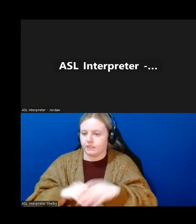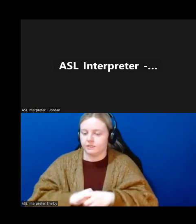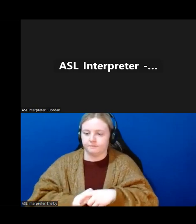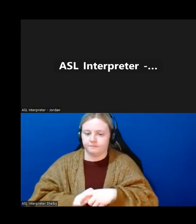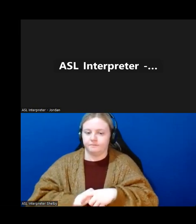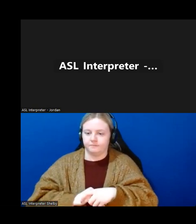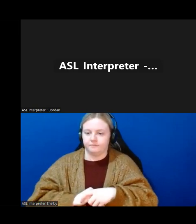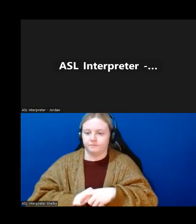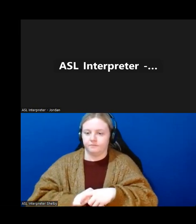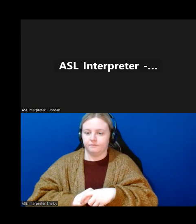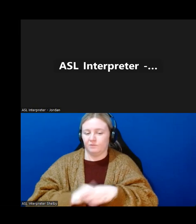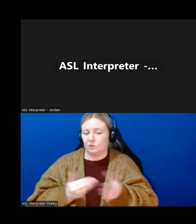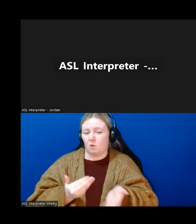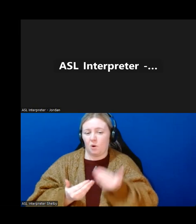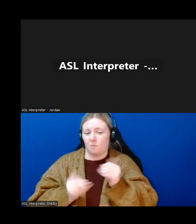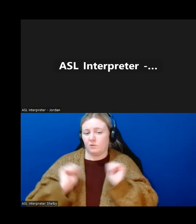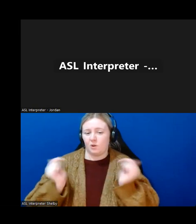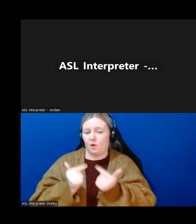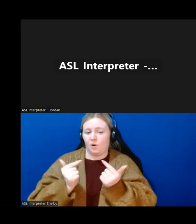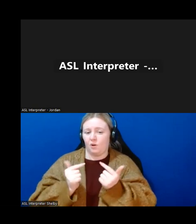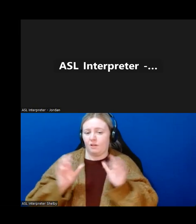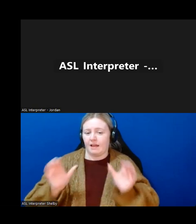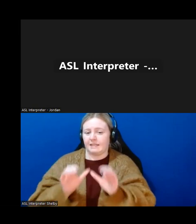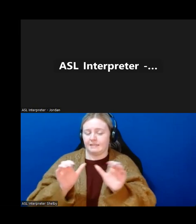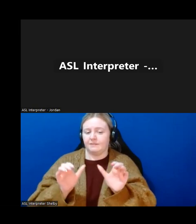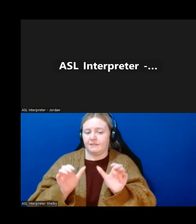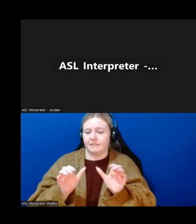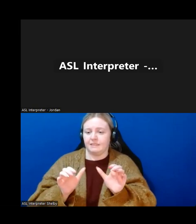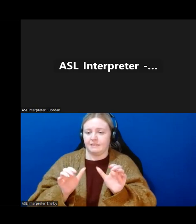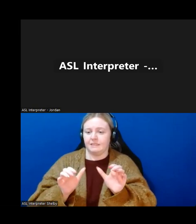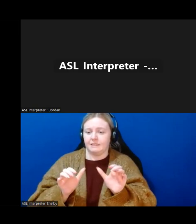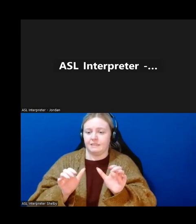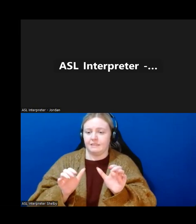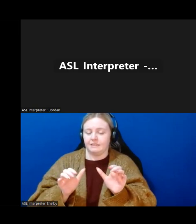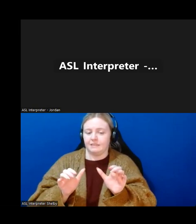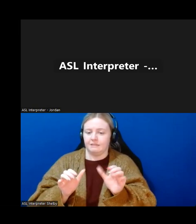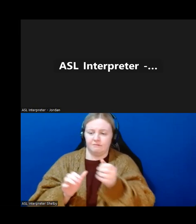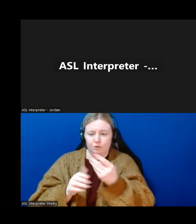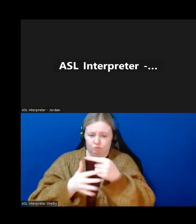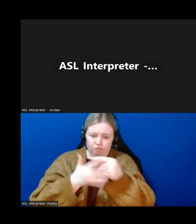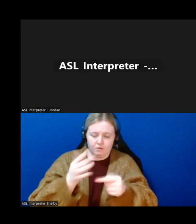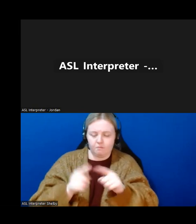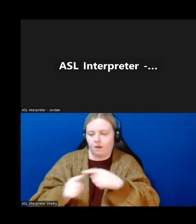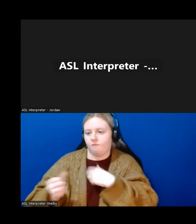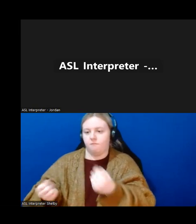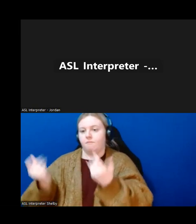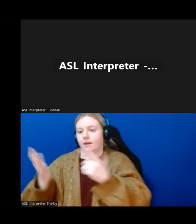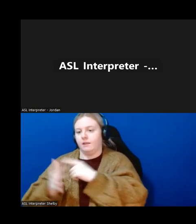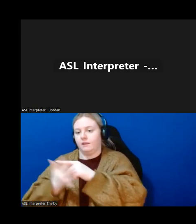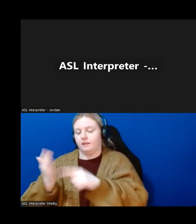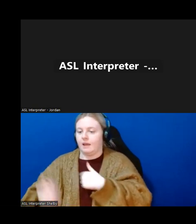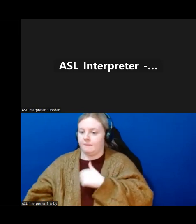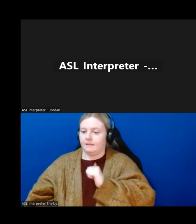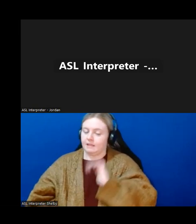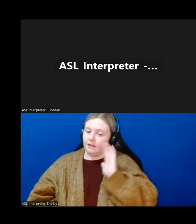Almost all of those activities and I only talked about some of them. There's definitely lots more happening. As much energy as I seem like I have this